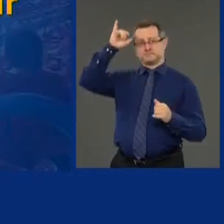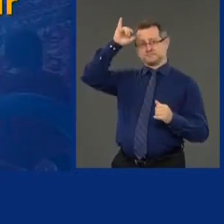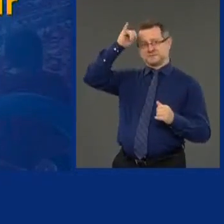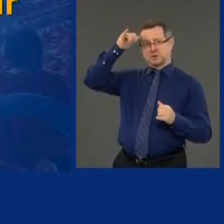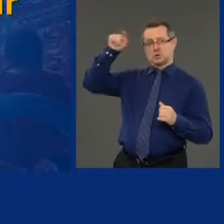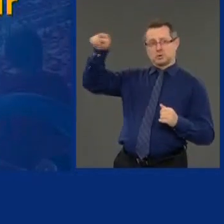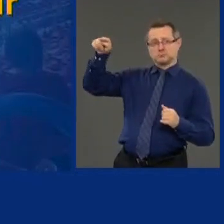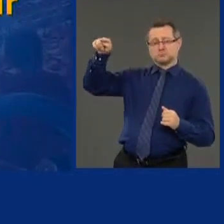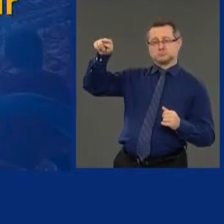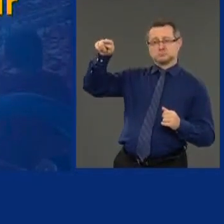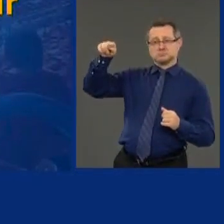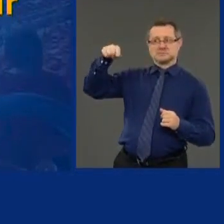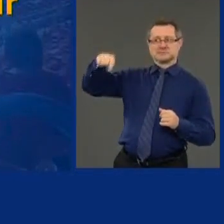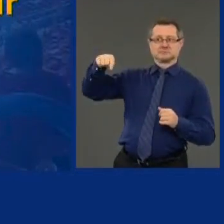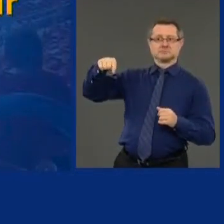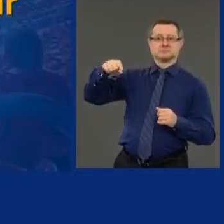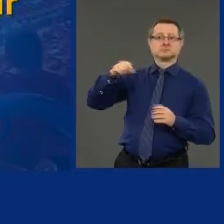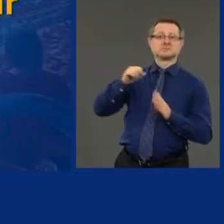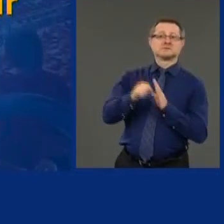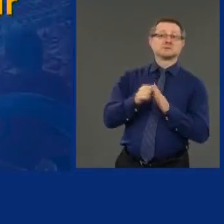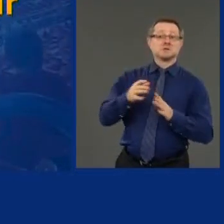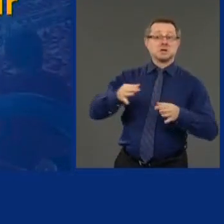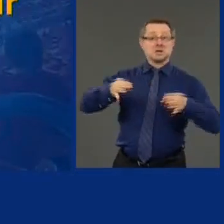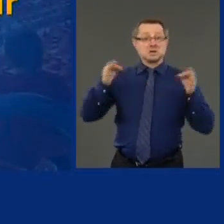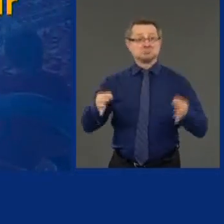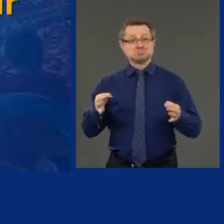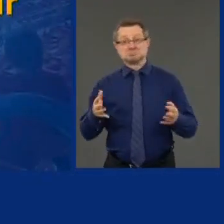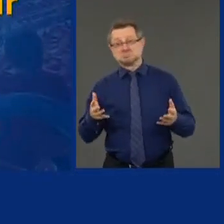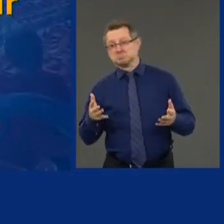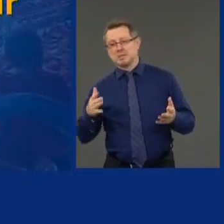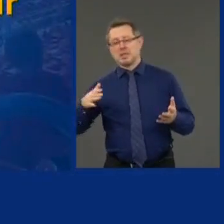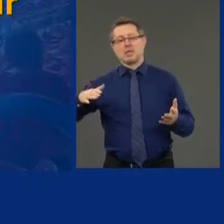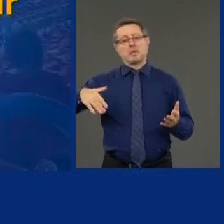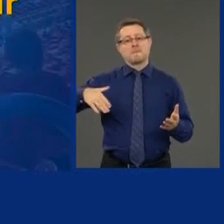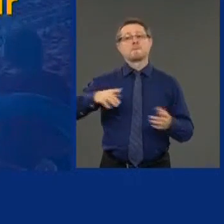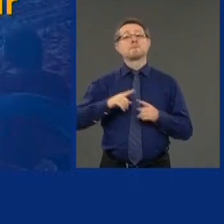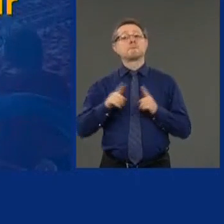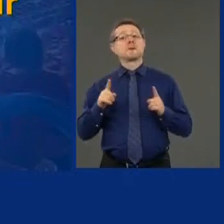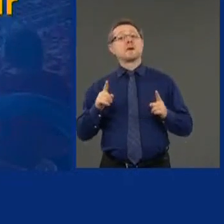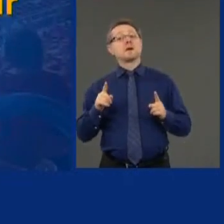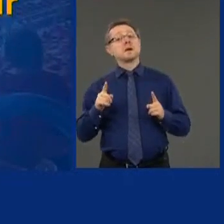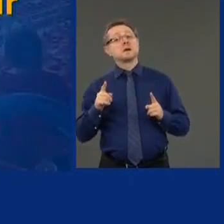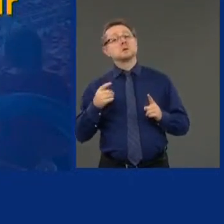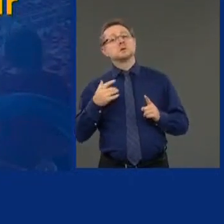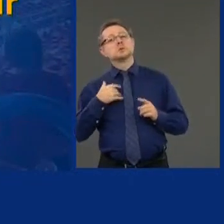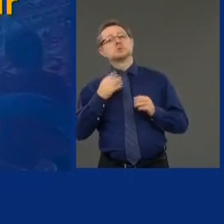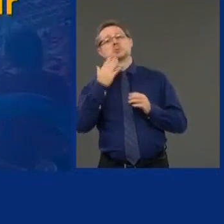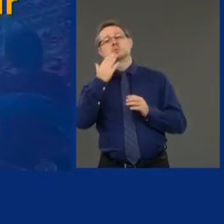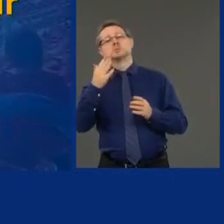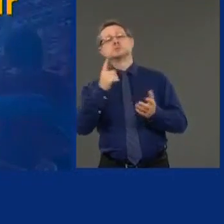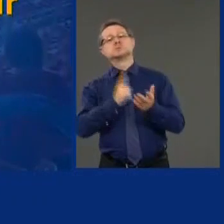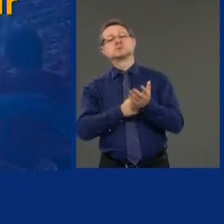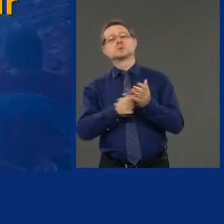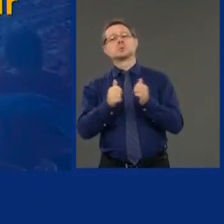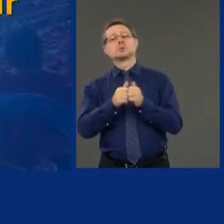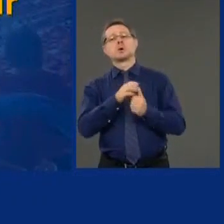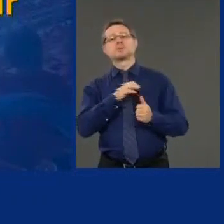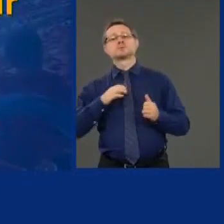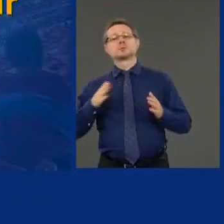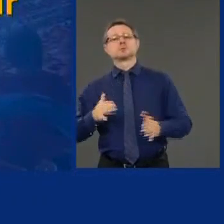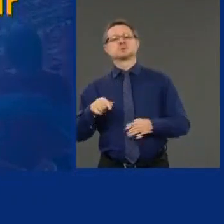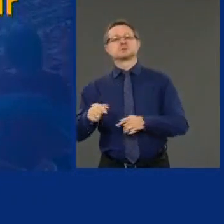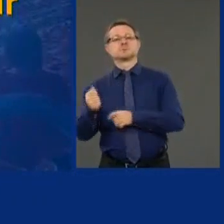It's not done yet, but I had a good conversation with the commissioner this morning. Fingers crossed.